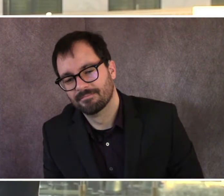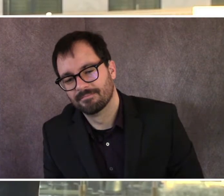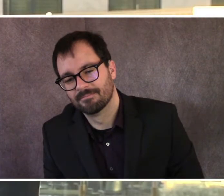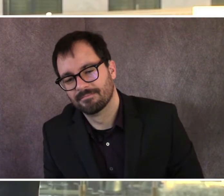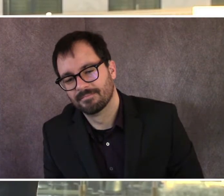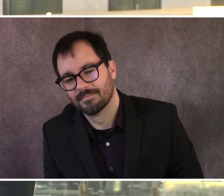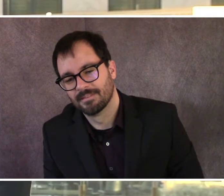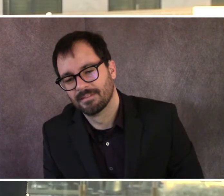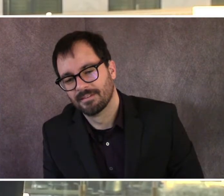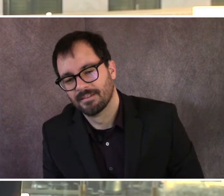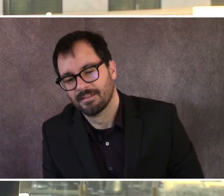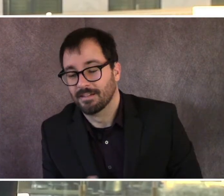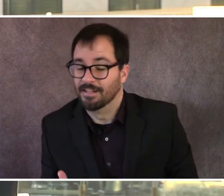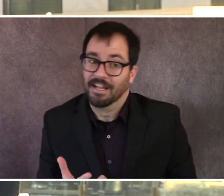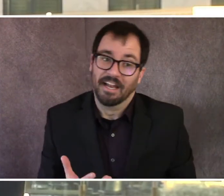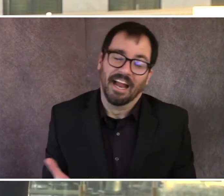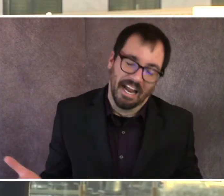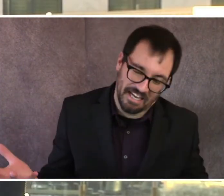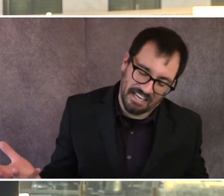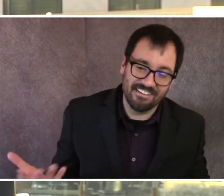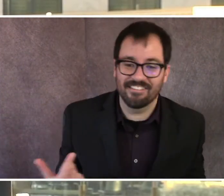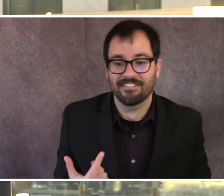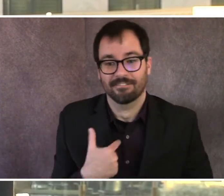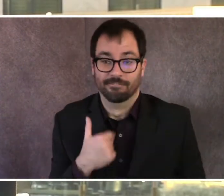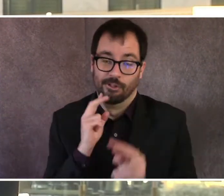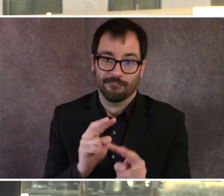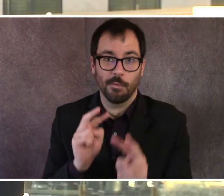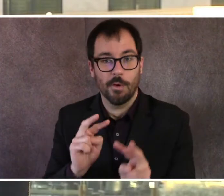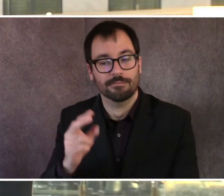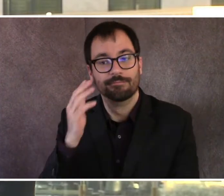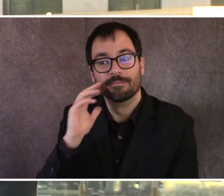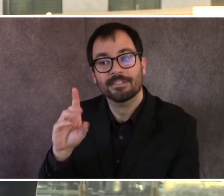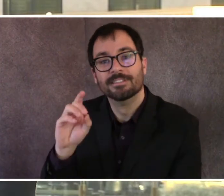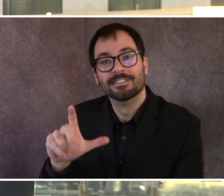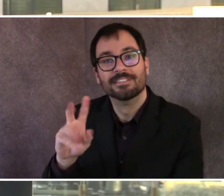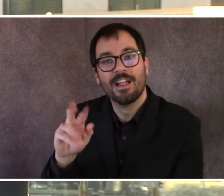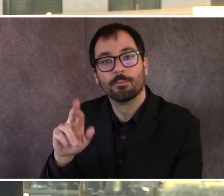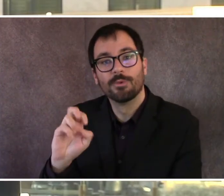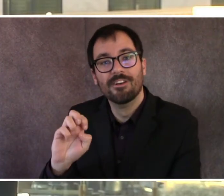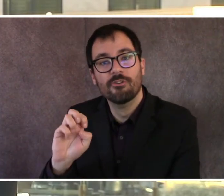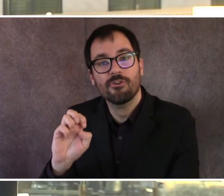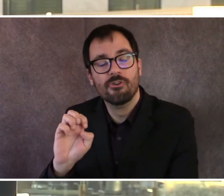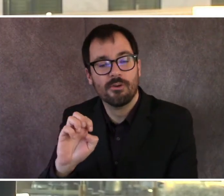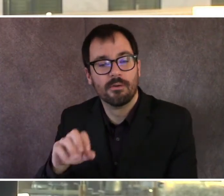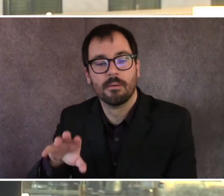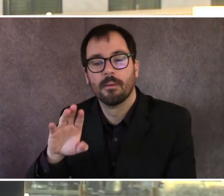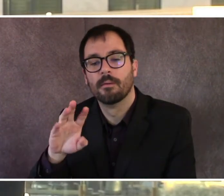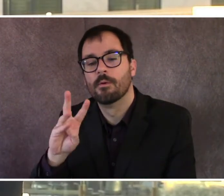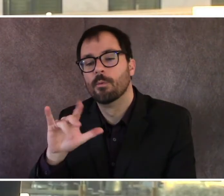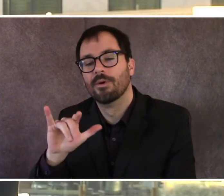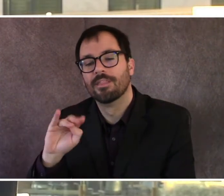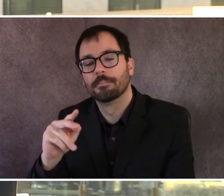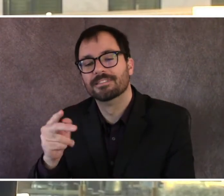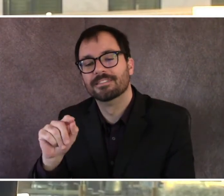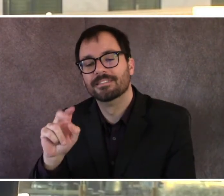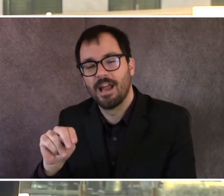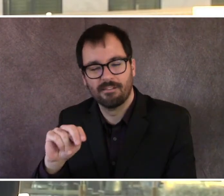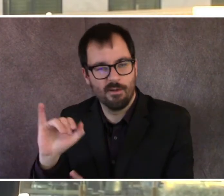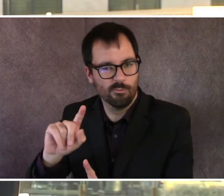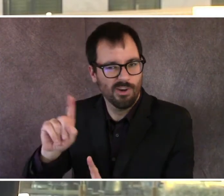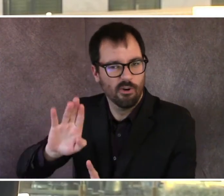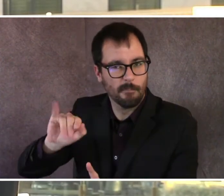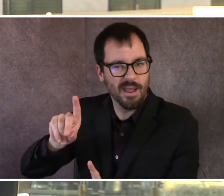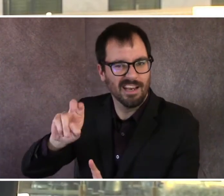all want to call like, I want to call today. You know, obviously I'm looking forward to that calling. I want to see fireworks and Wilmington, Delaware, but, um,